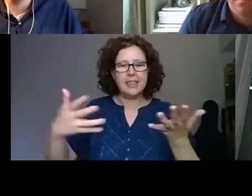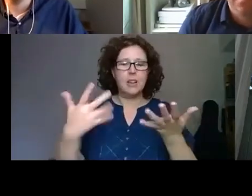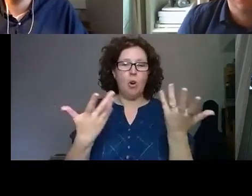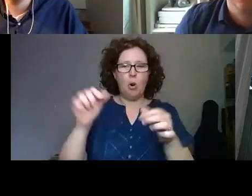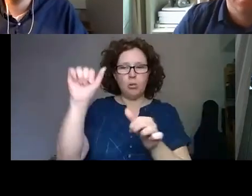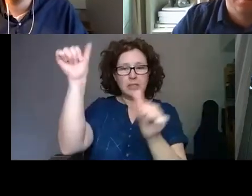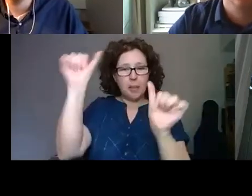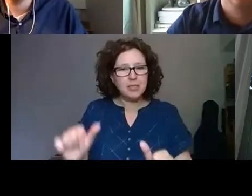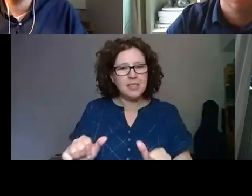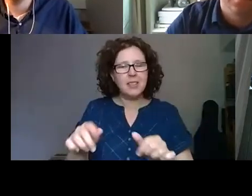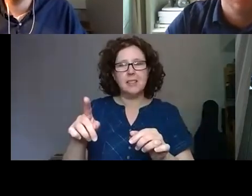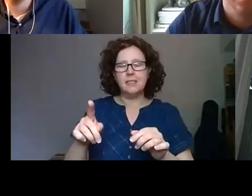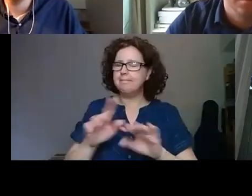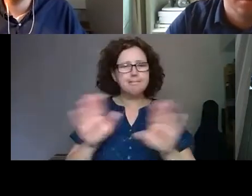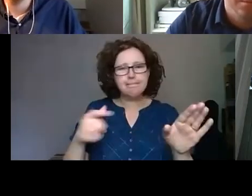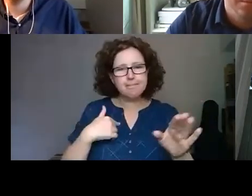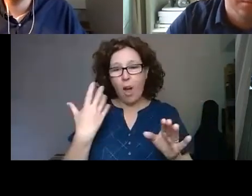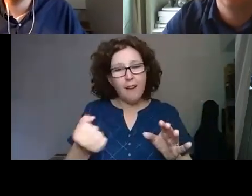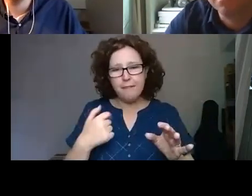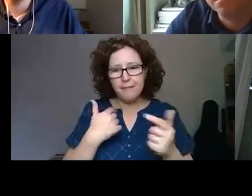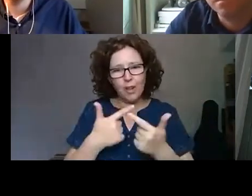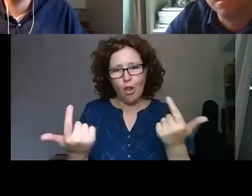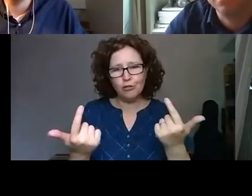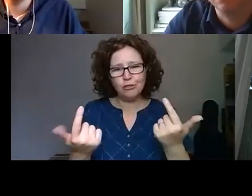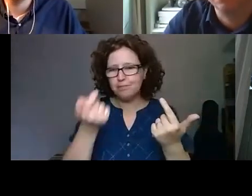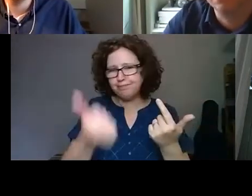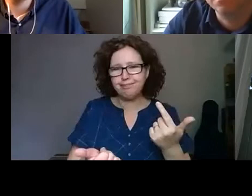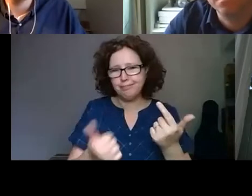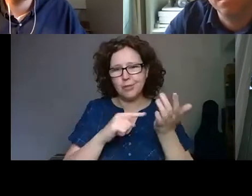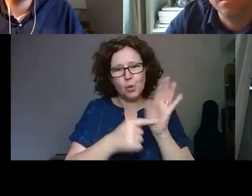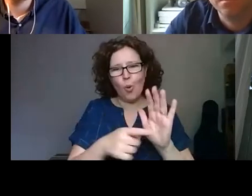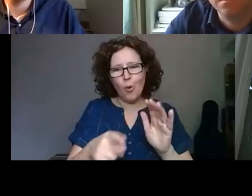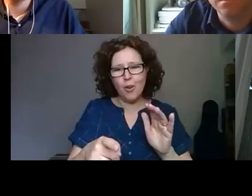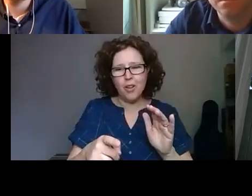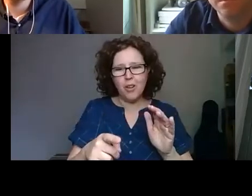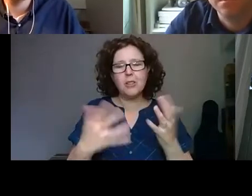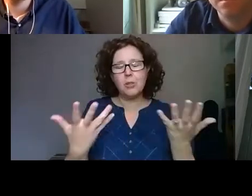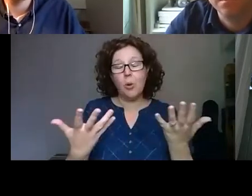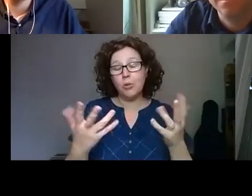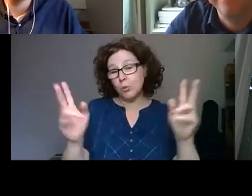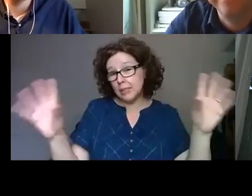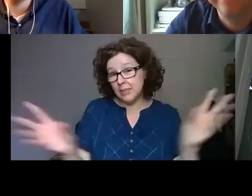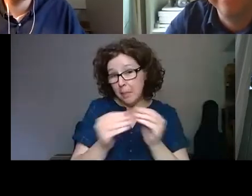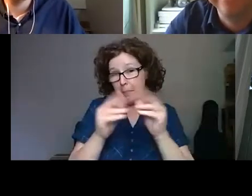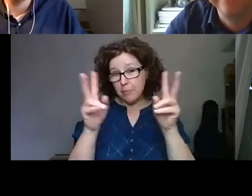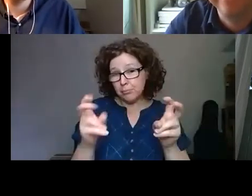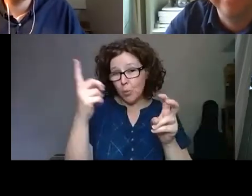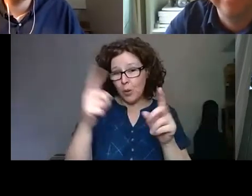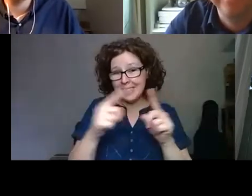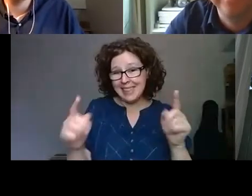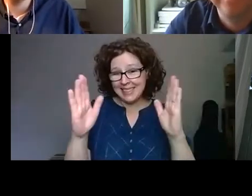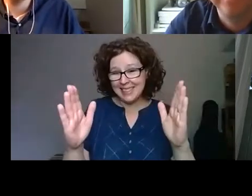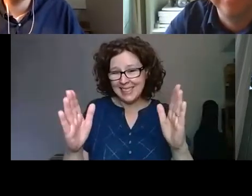Or we don't show a lot of those kind of works. So to put it in one sentence, we tend to